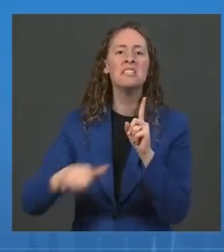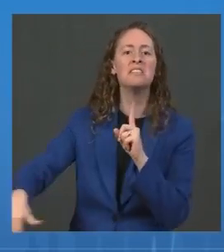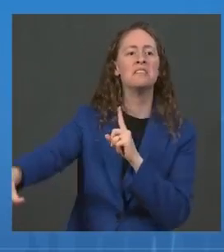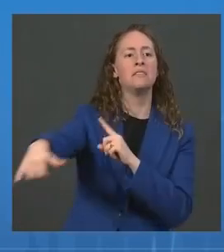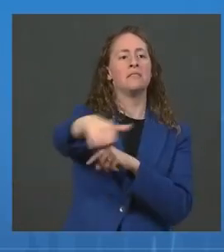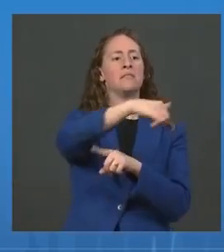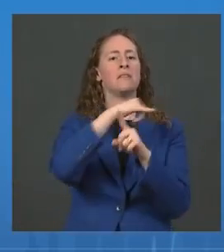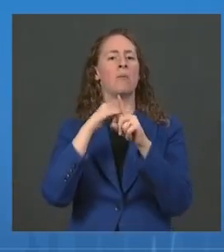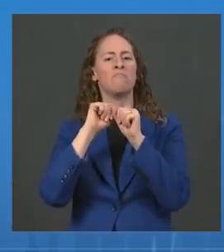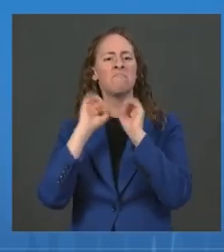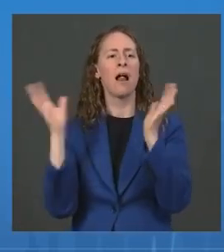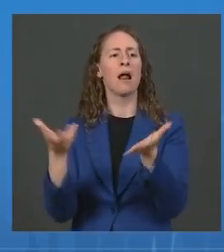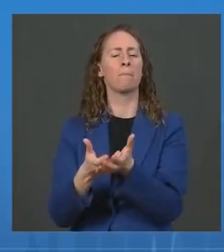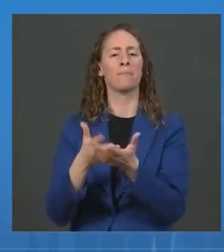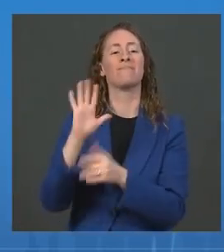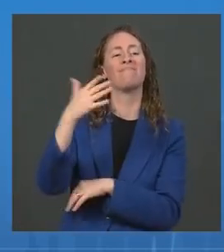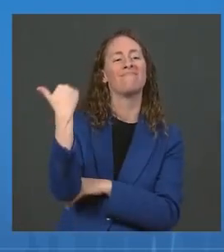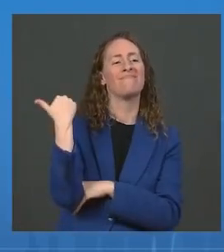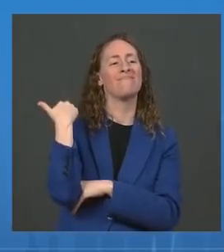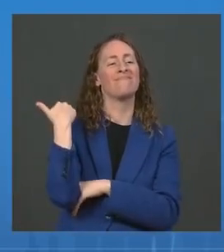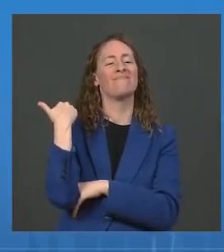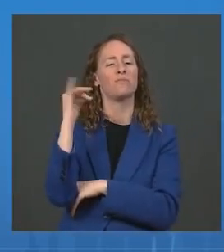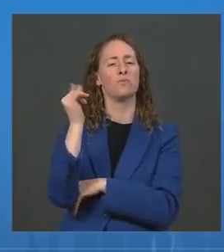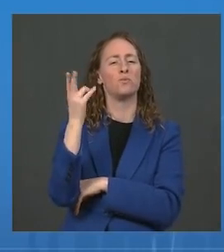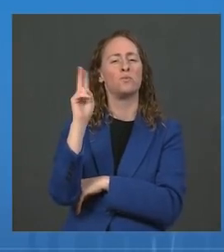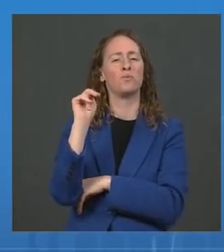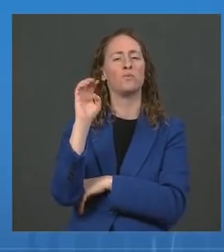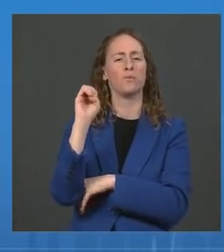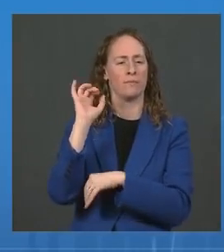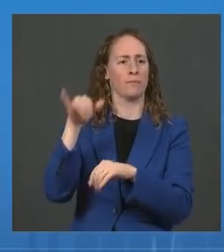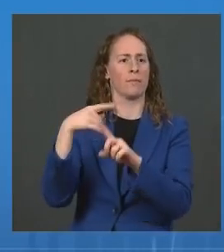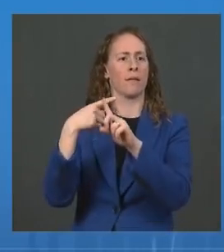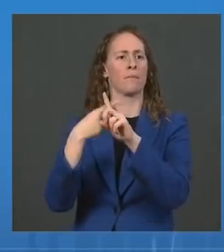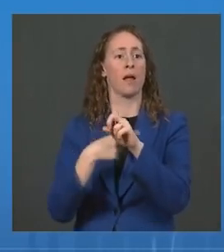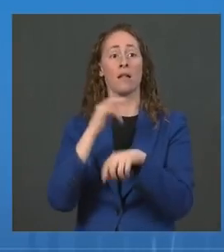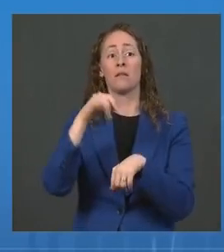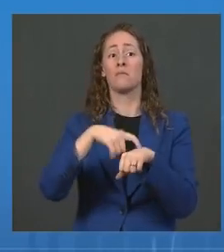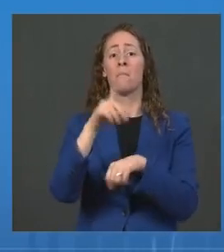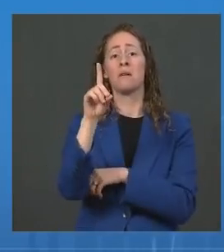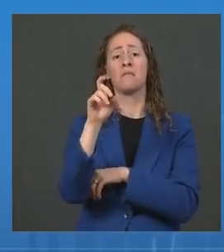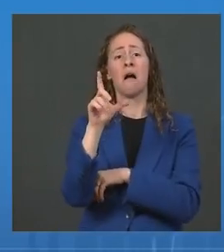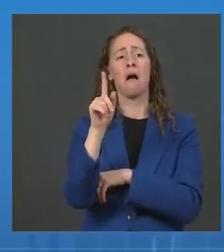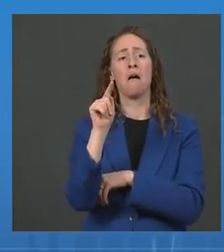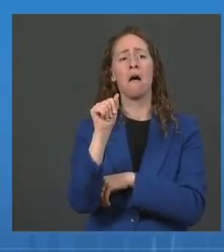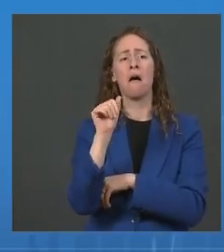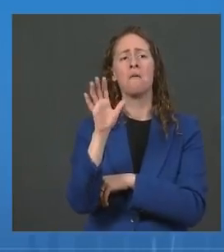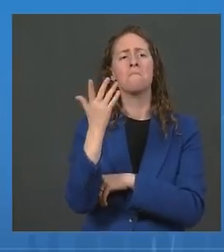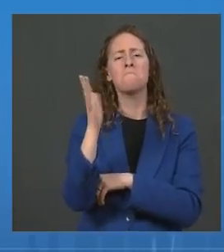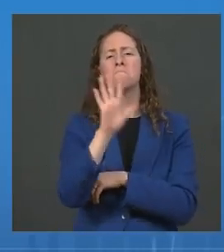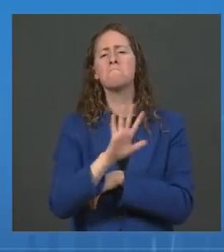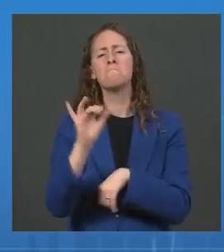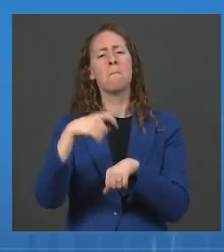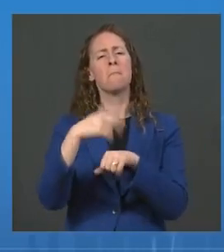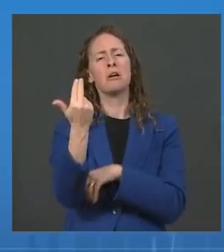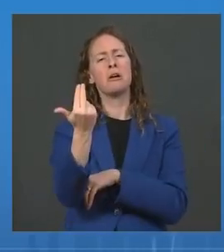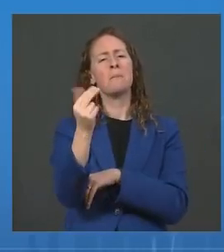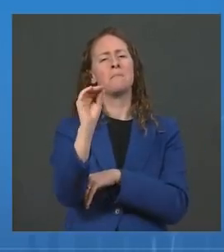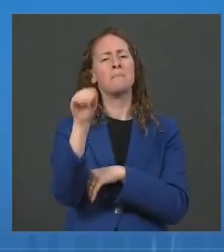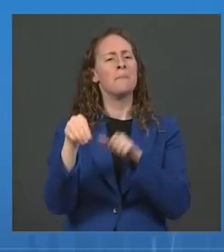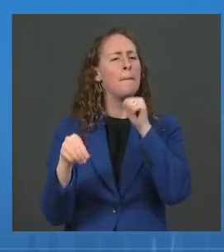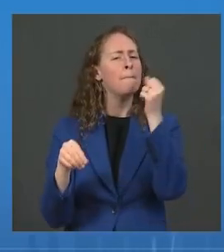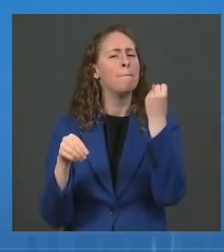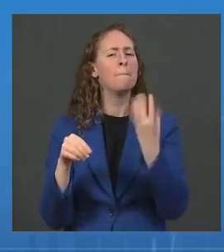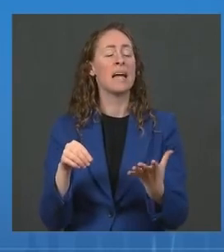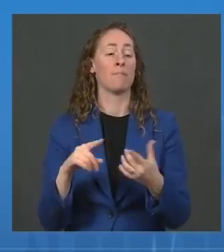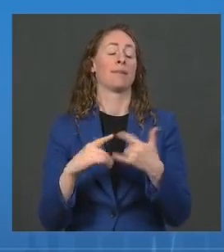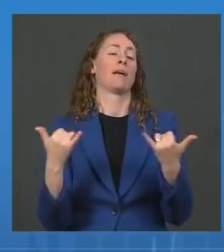just a few months ago, it comprised about 13 percent of the isolates, whereas now it